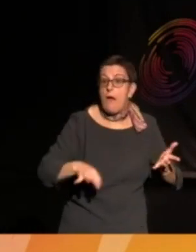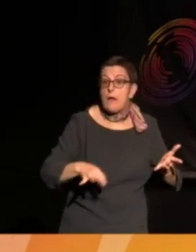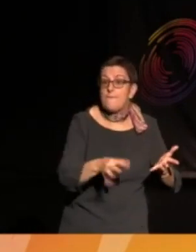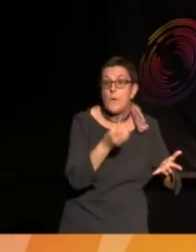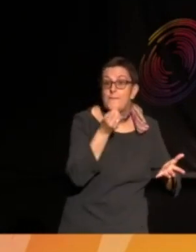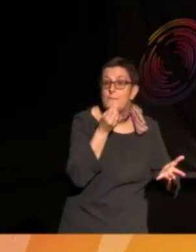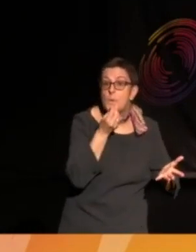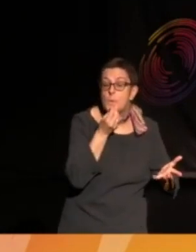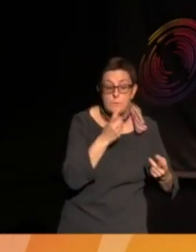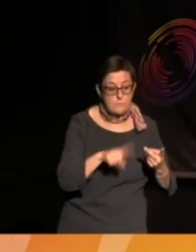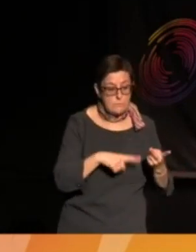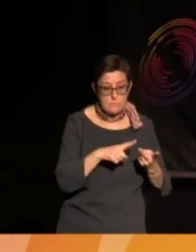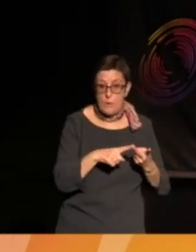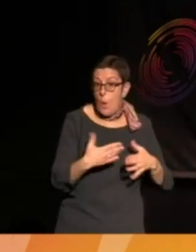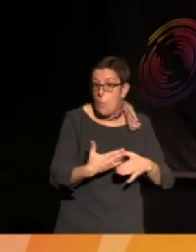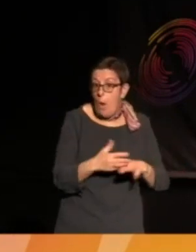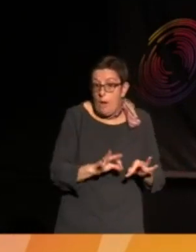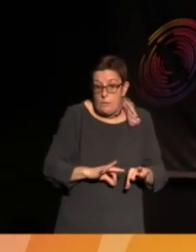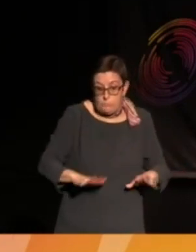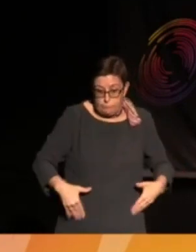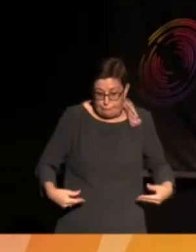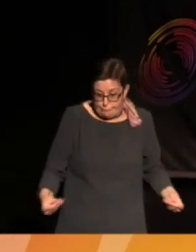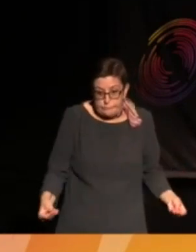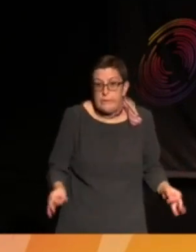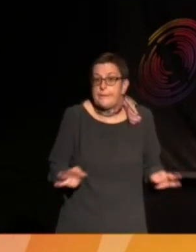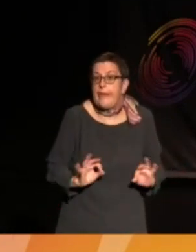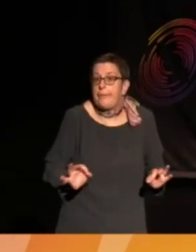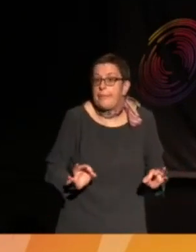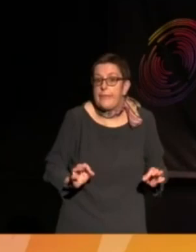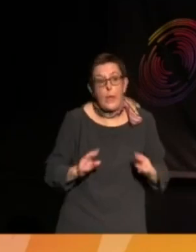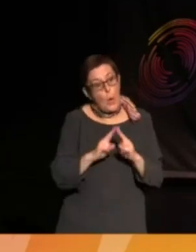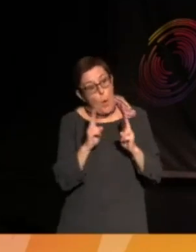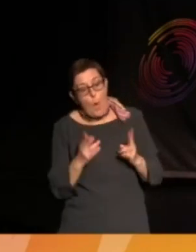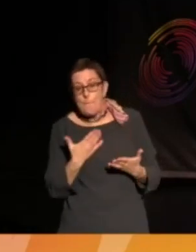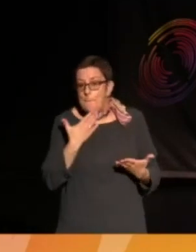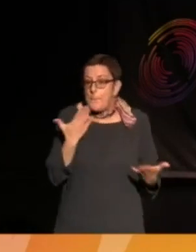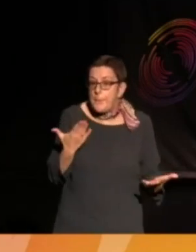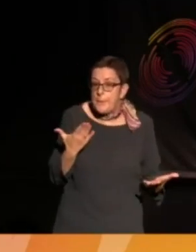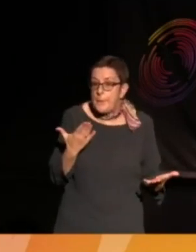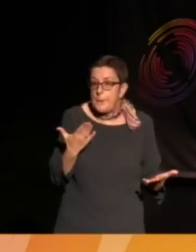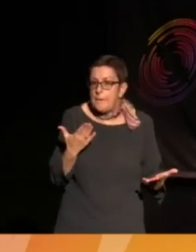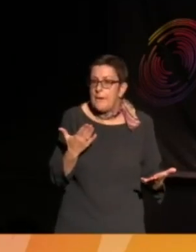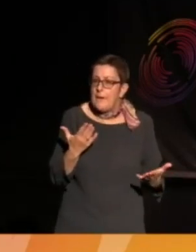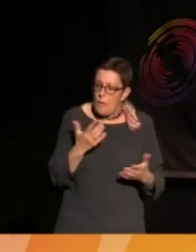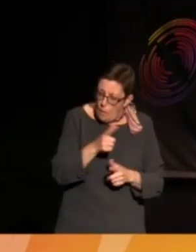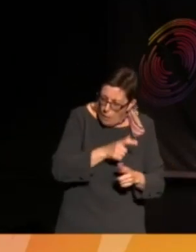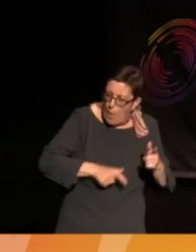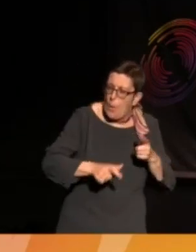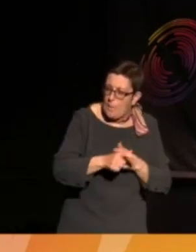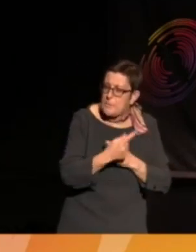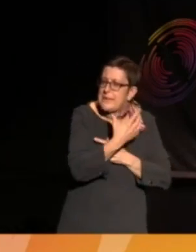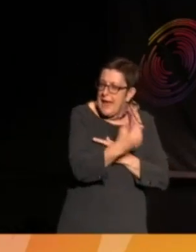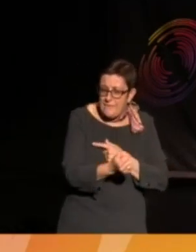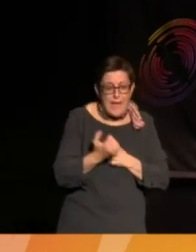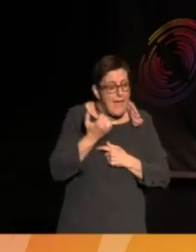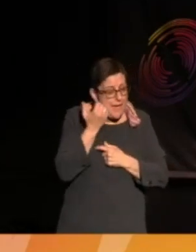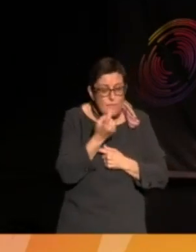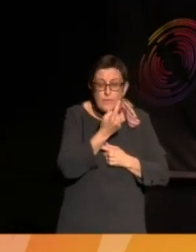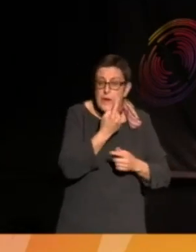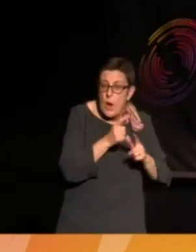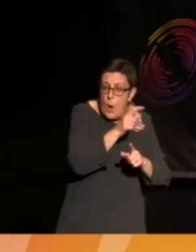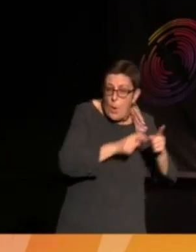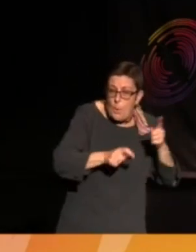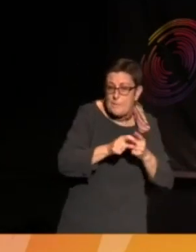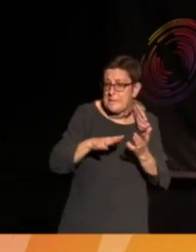security in their workplace, don't have housing security. So you've got to re-promote human rights in that context, that this is about every single community